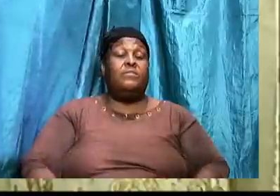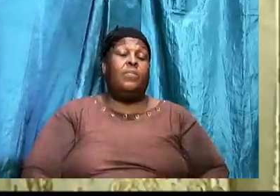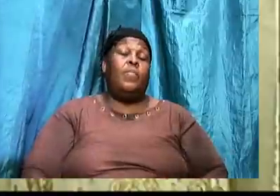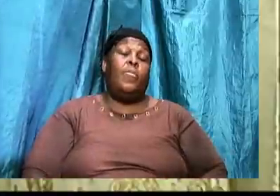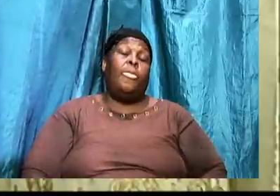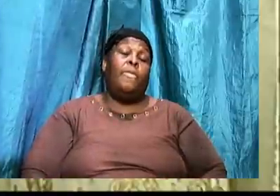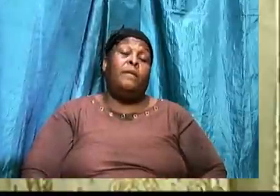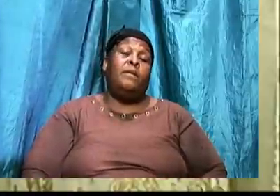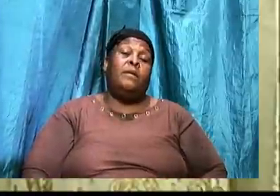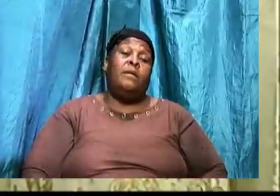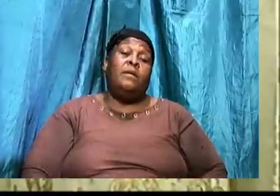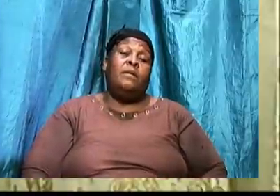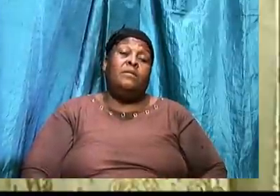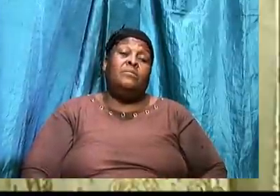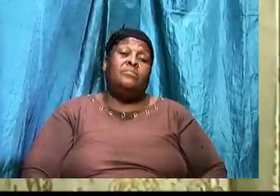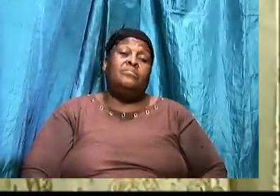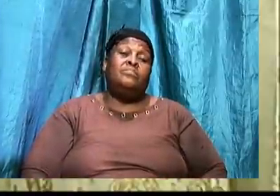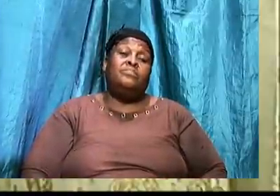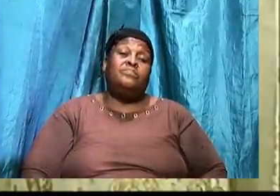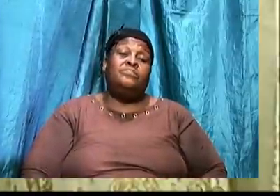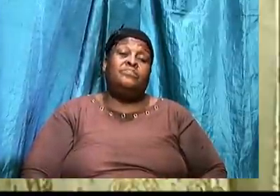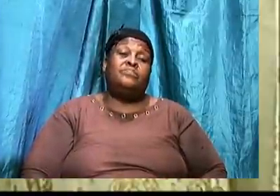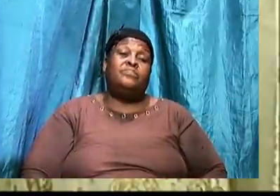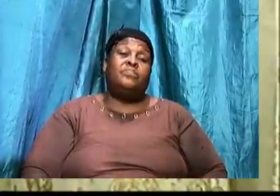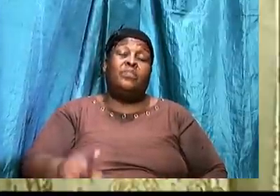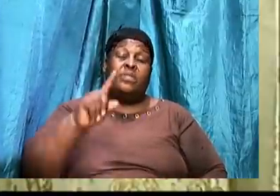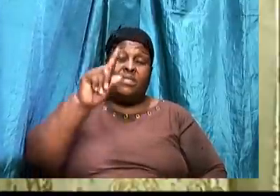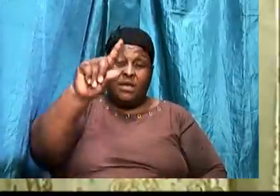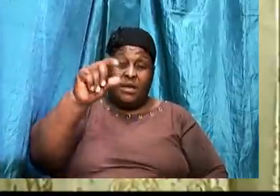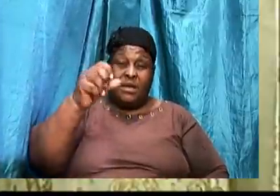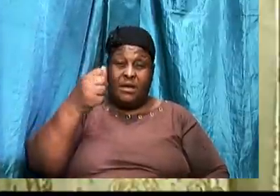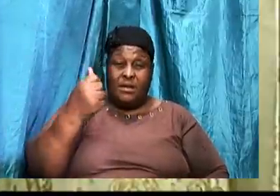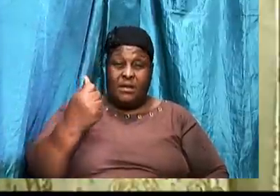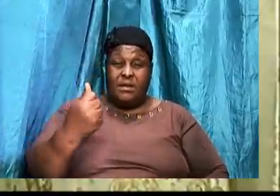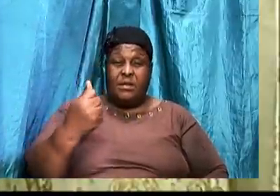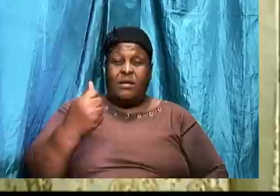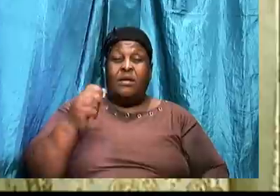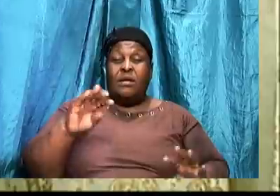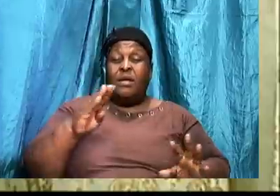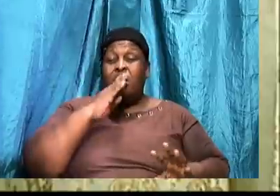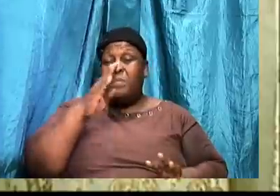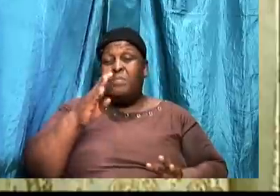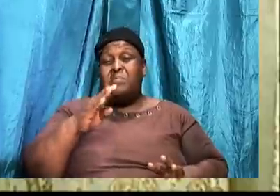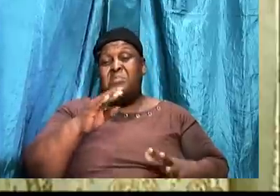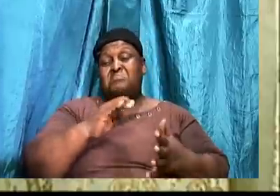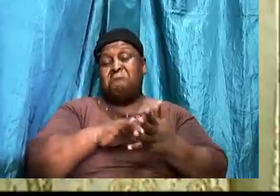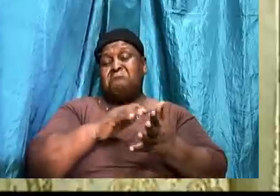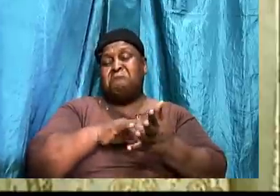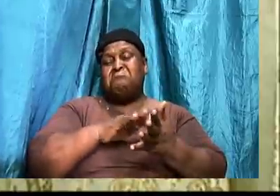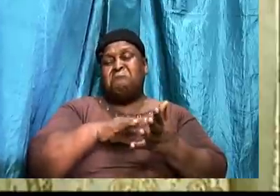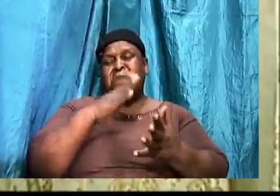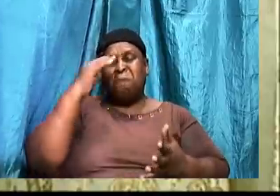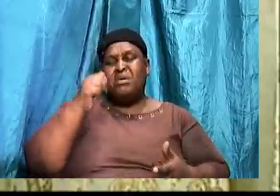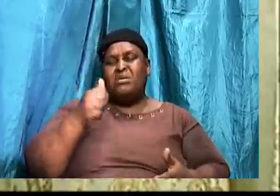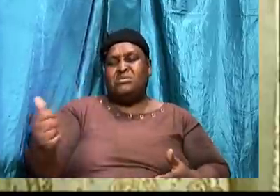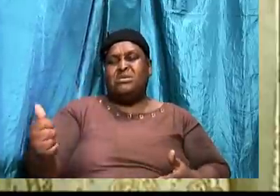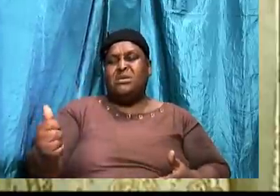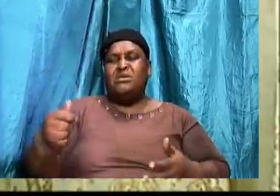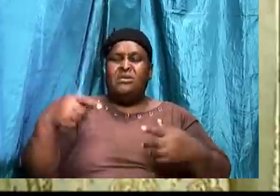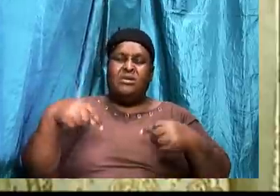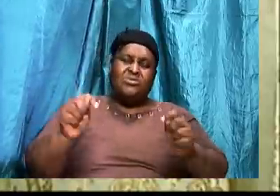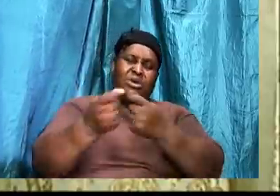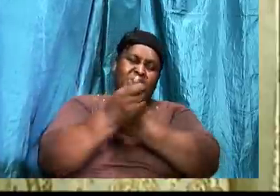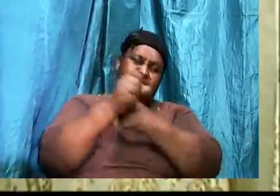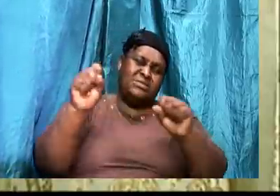So. We're just brushing the outskirts. Tithing can be a study in by itself. We're just. Trying to save a soul here. We're just trying to.